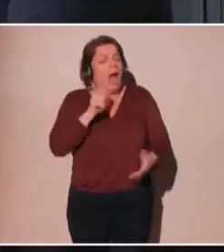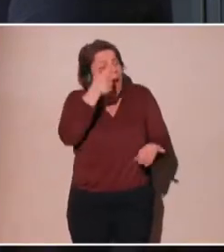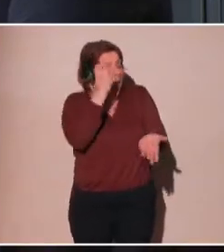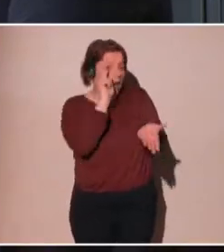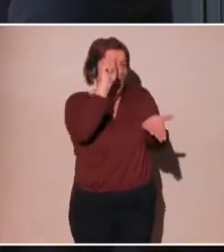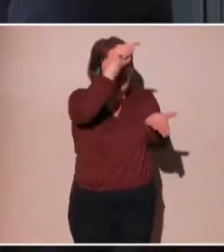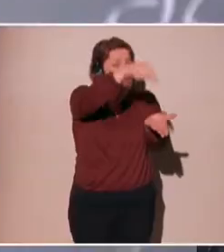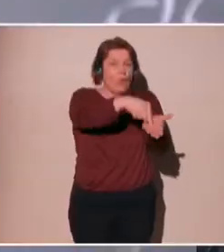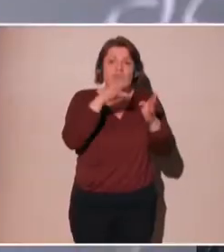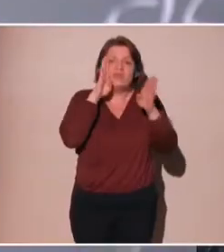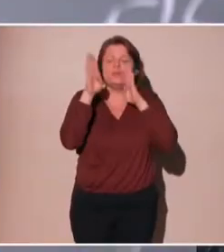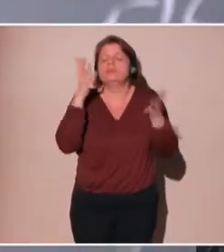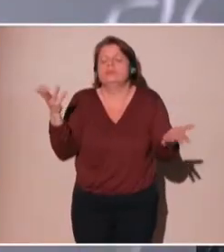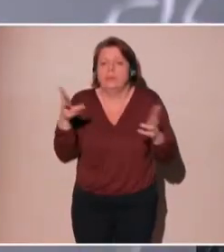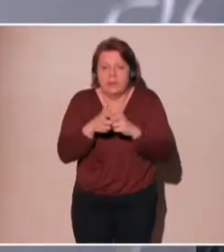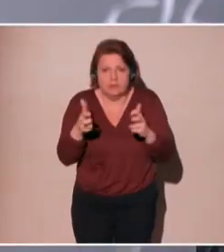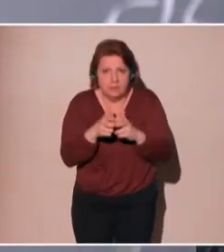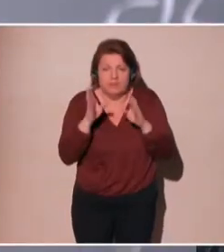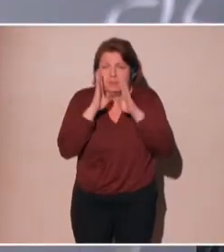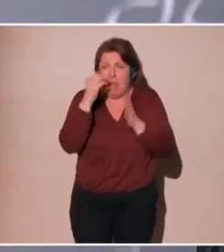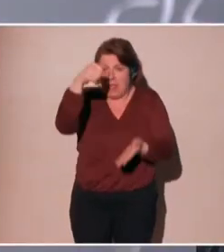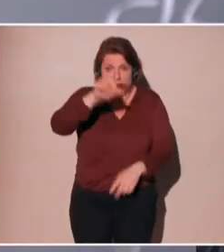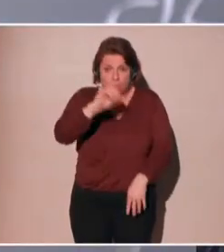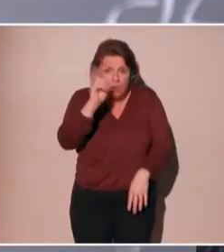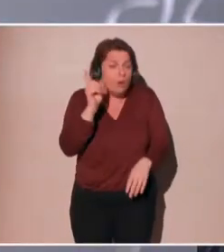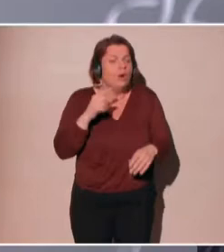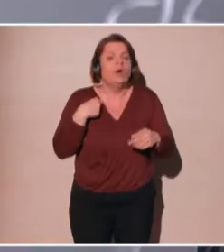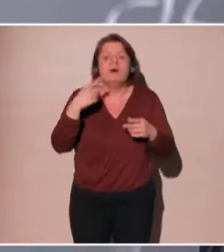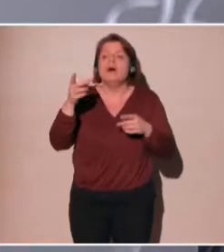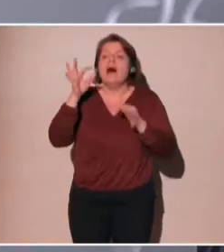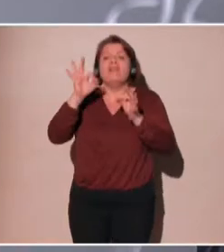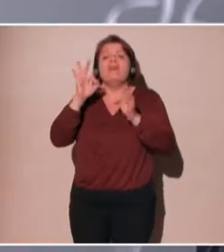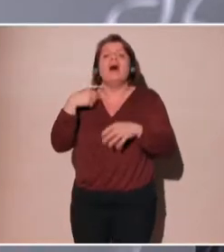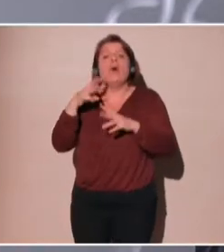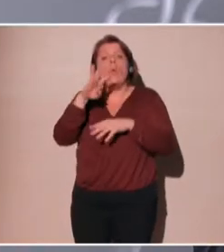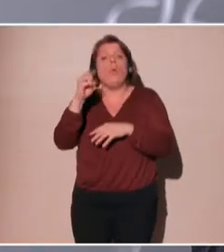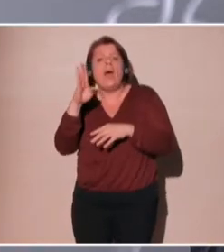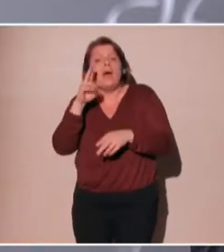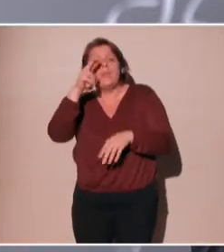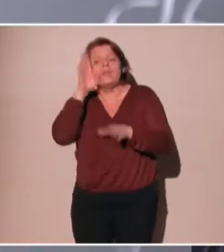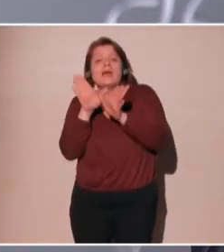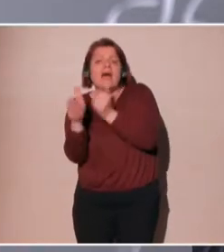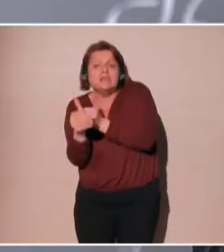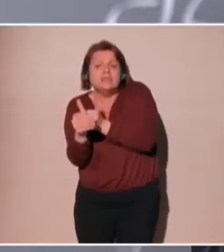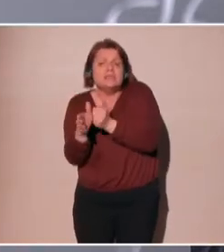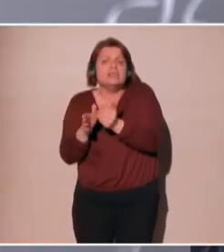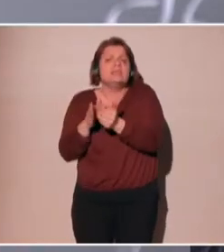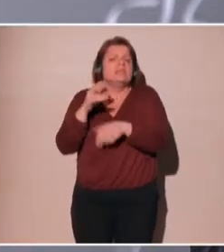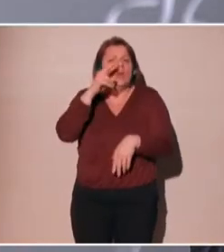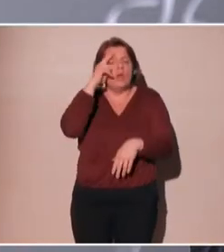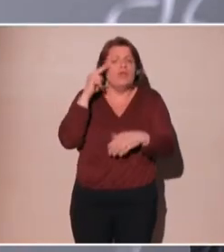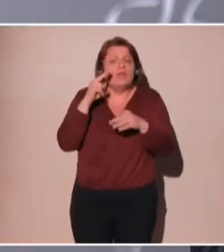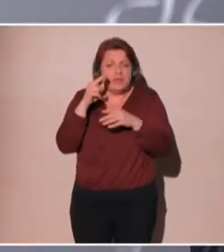but just, you know, on the dark web through breaches and so forth and so on, that individuals and bots